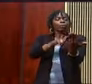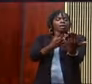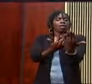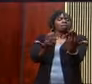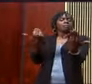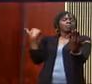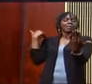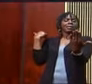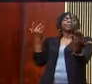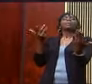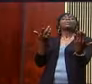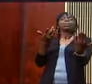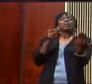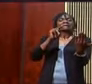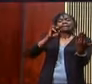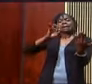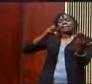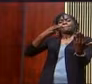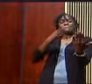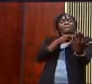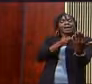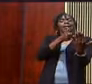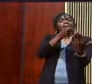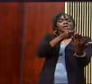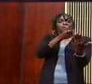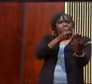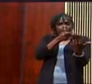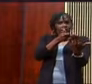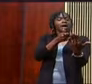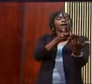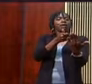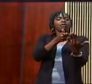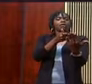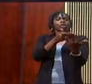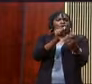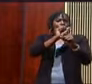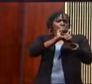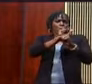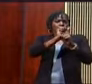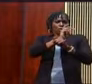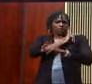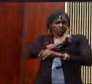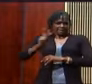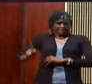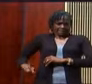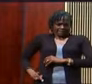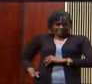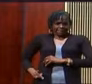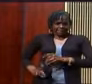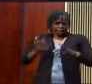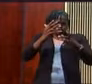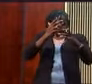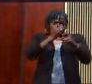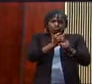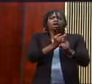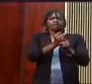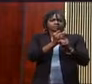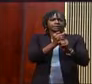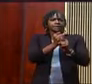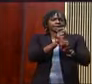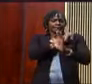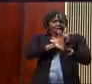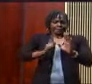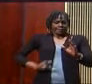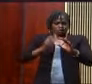understand that a cupbearer was a position of privilege and trust. A cupbearer was